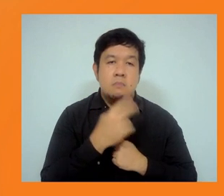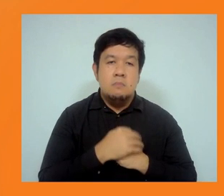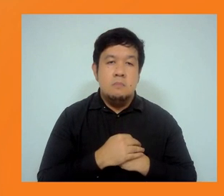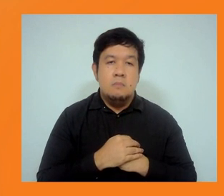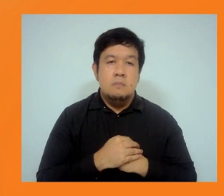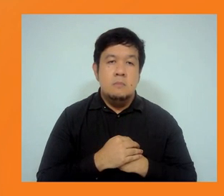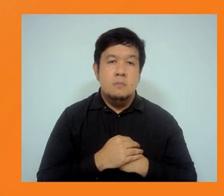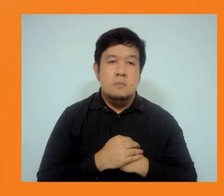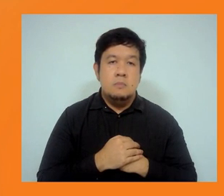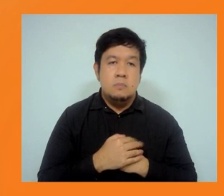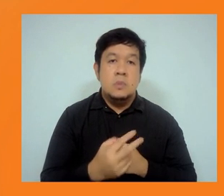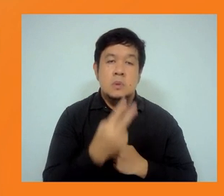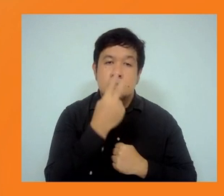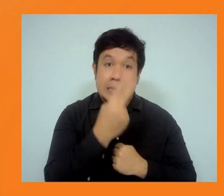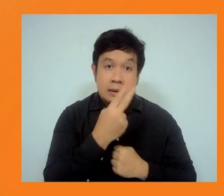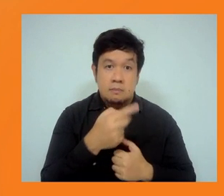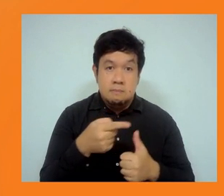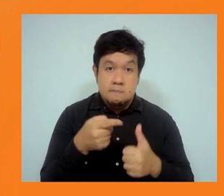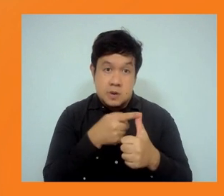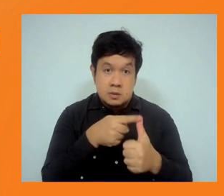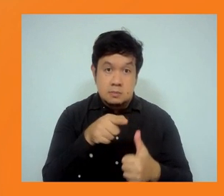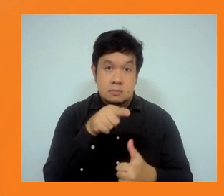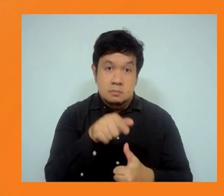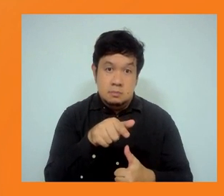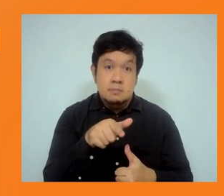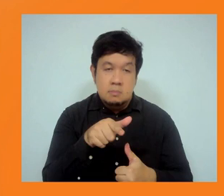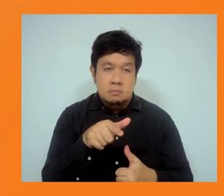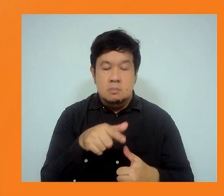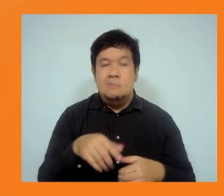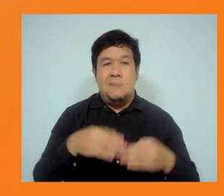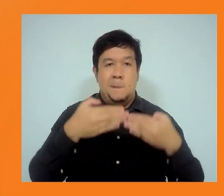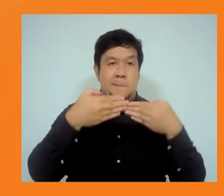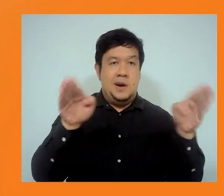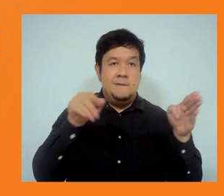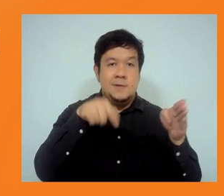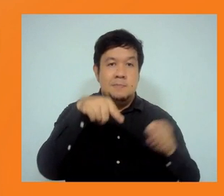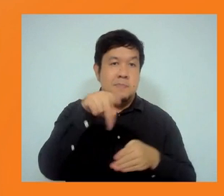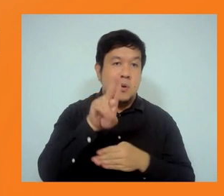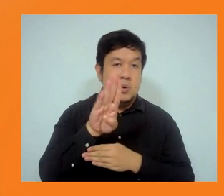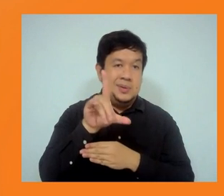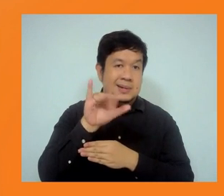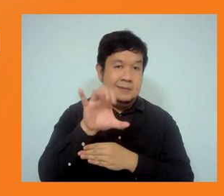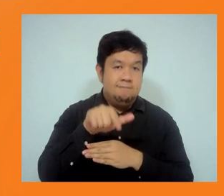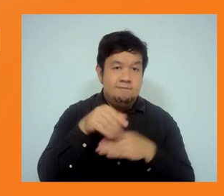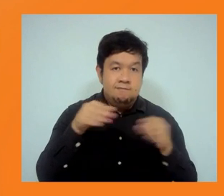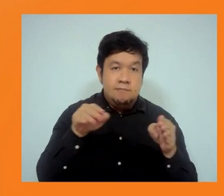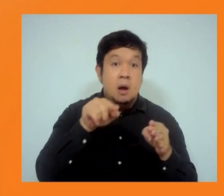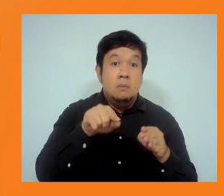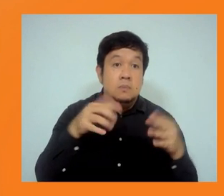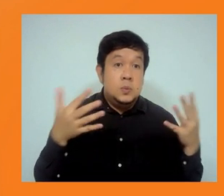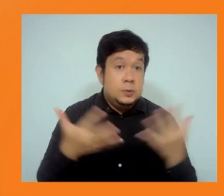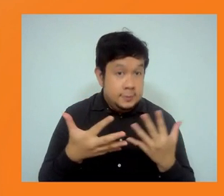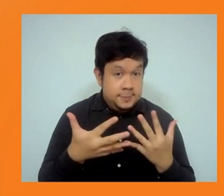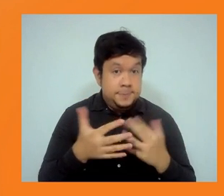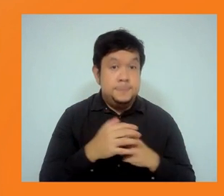public disclosure of the draft policy in January. And we've been doing a lot of consultations, but we need to make the full policy available so